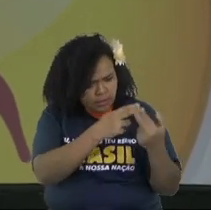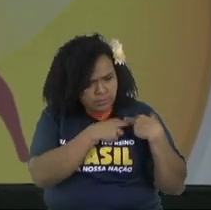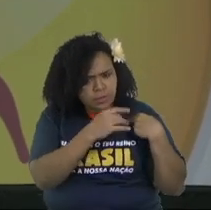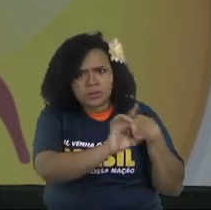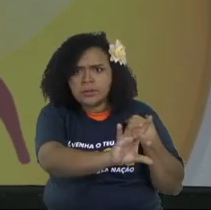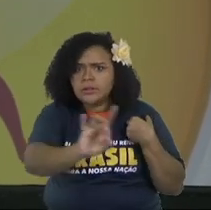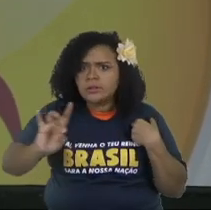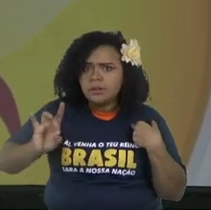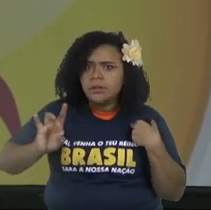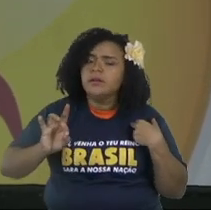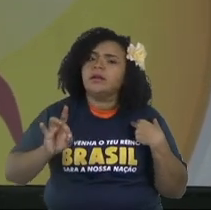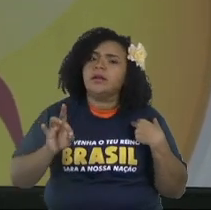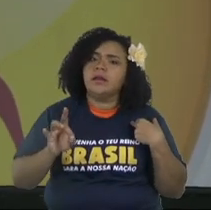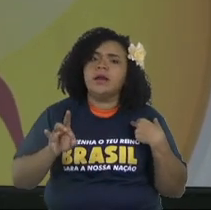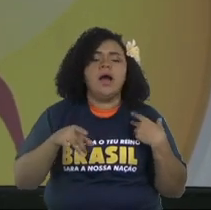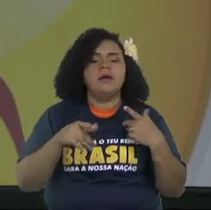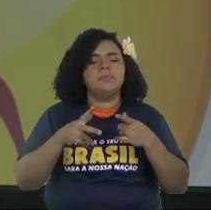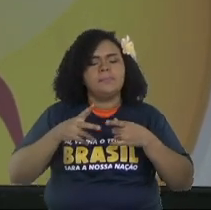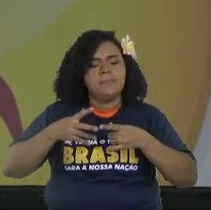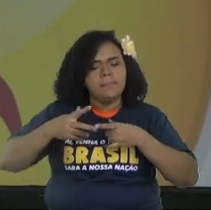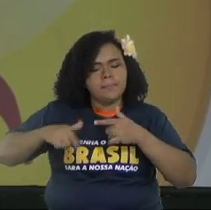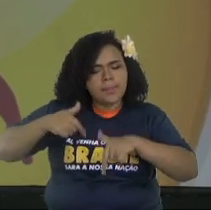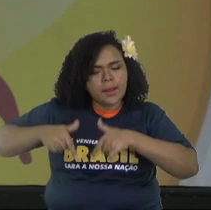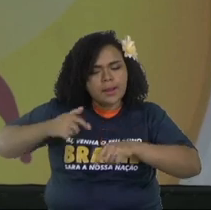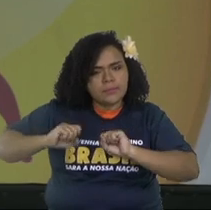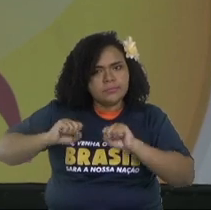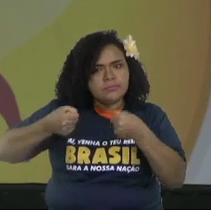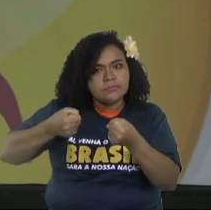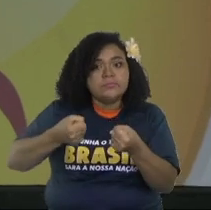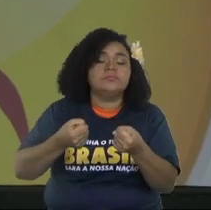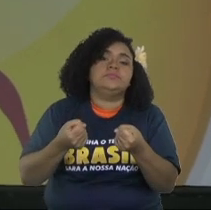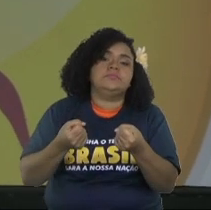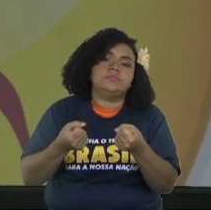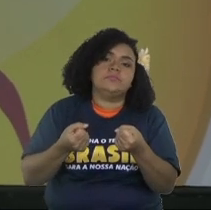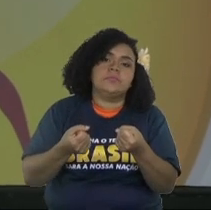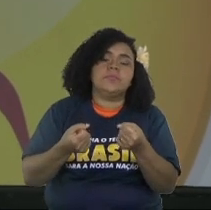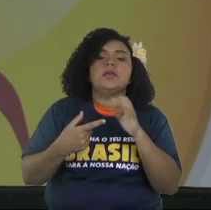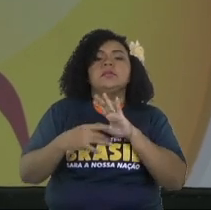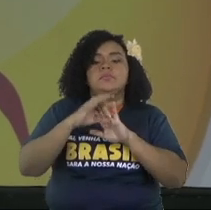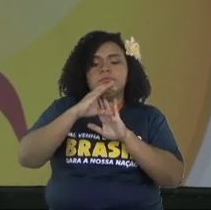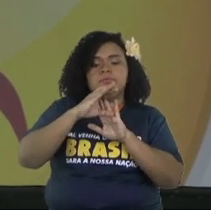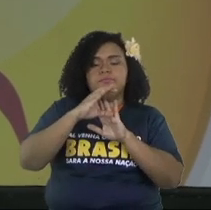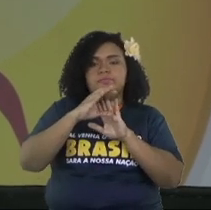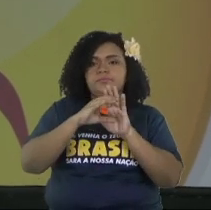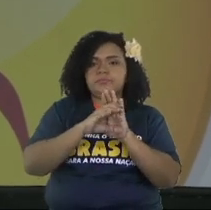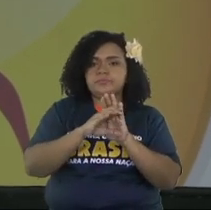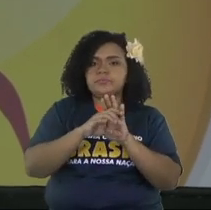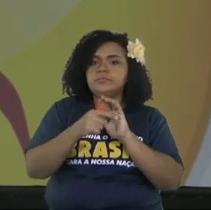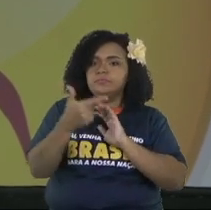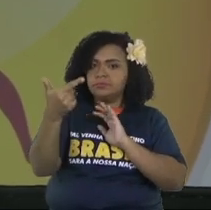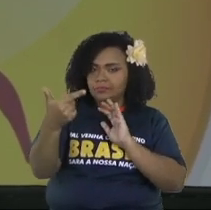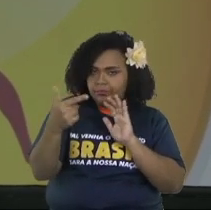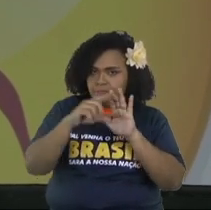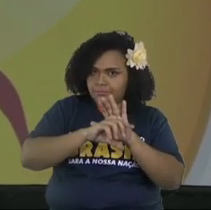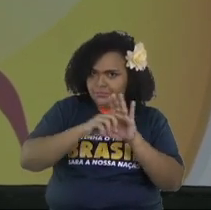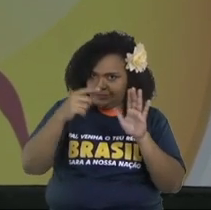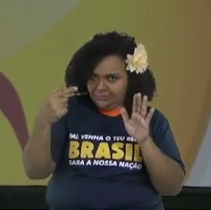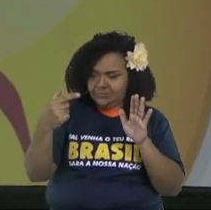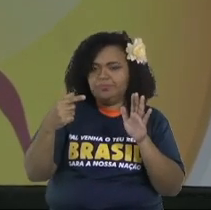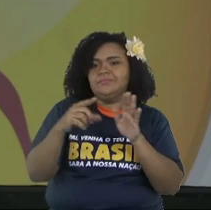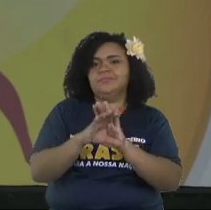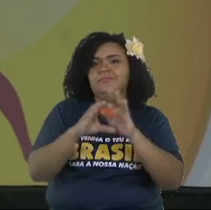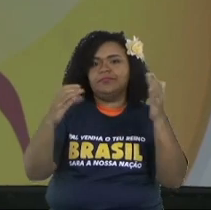commanded to Israel and the verse 20 of the verse 30 the chapter 2 Chronicles